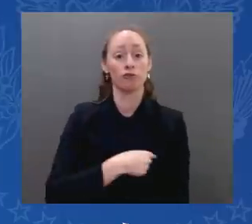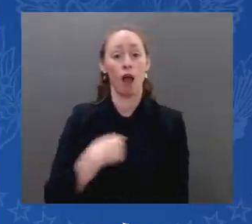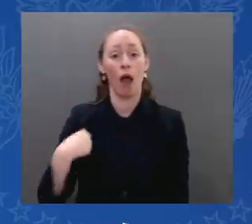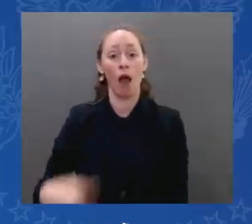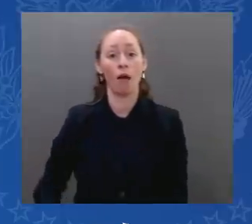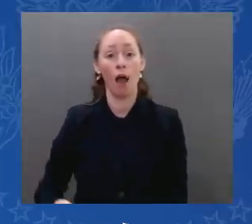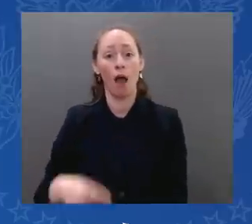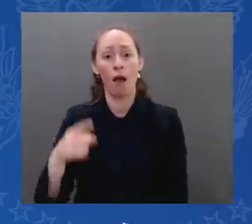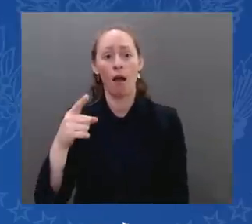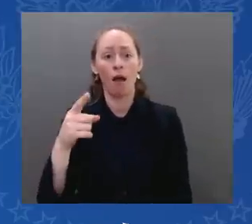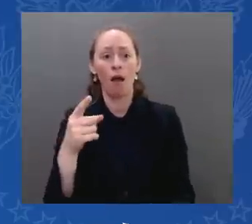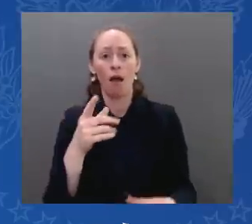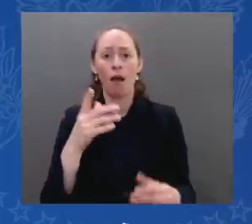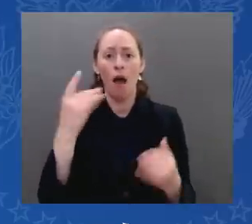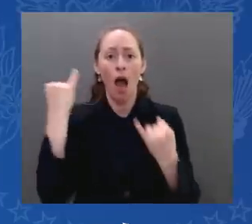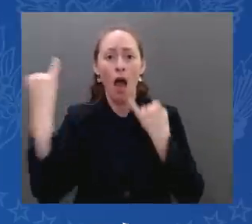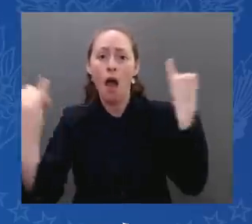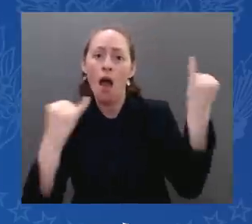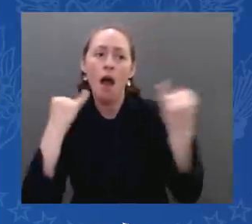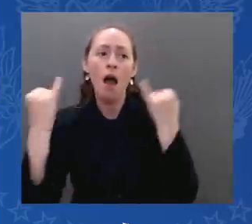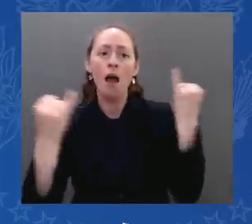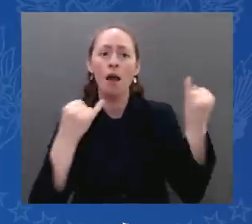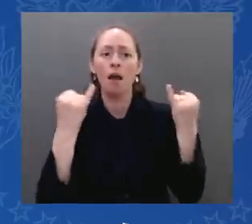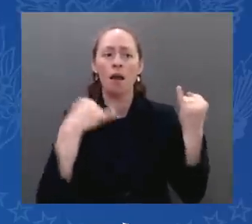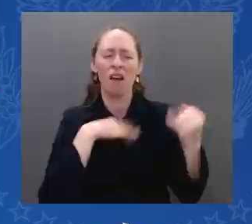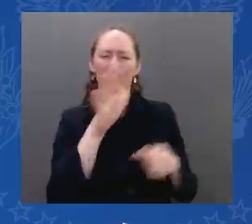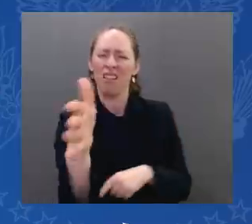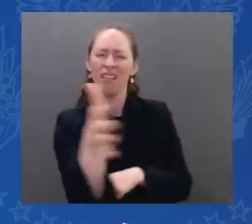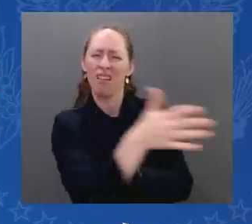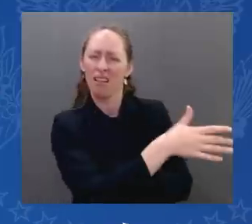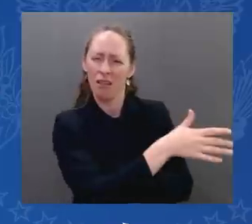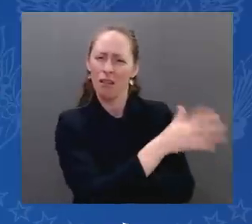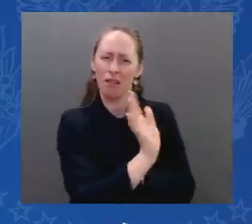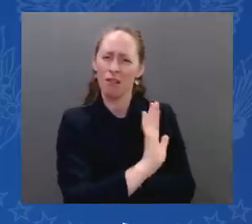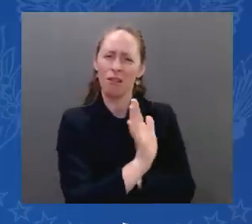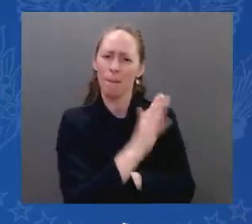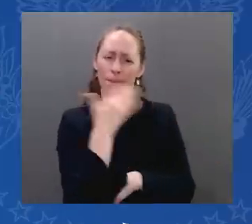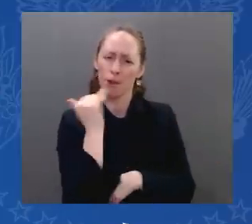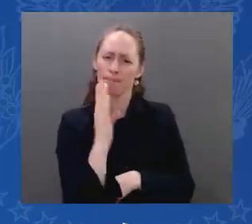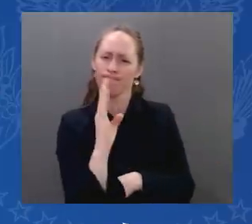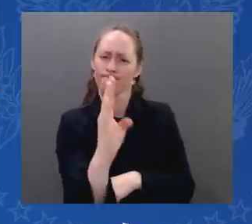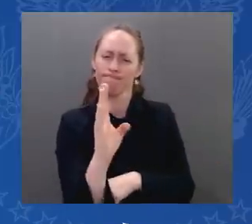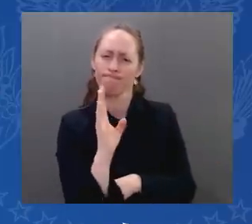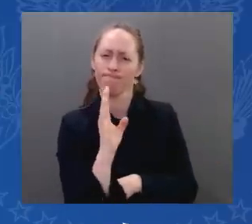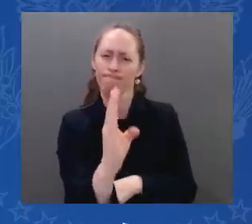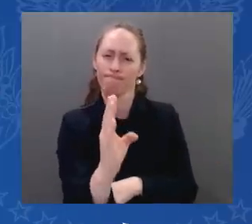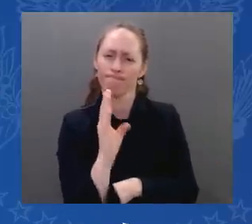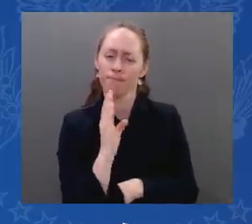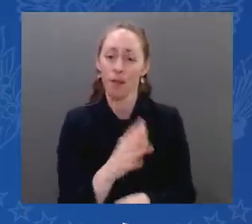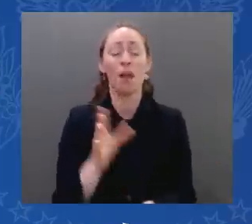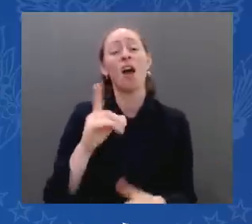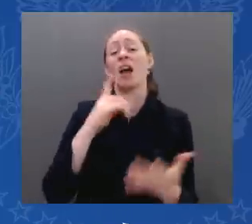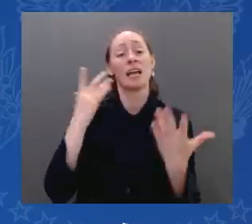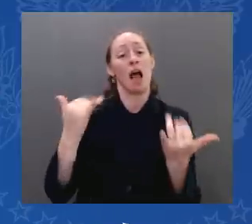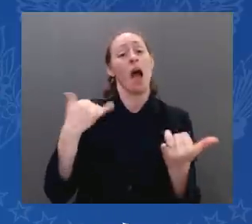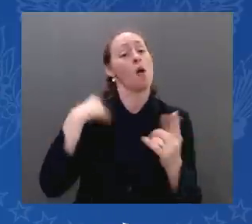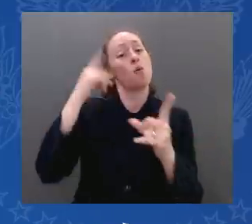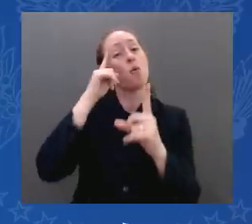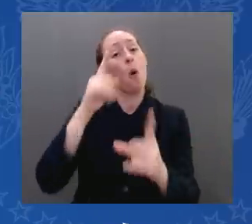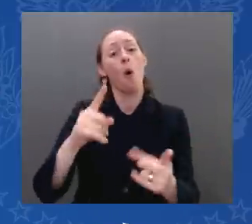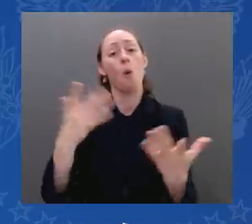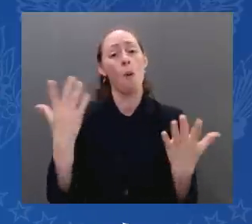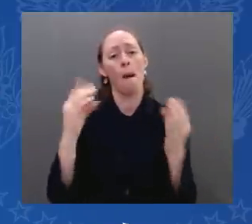is to coordinate with nine heads of state